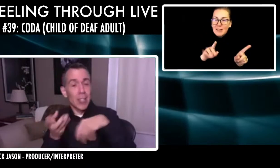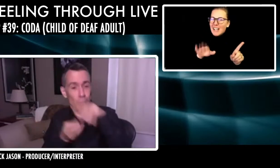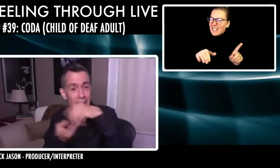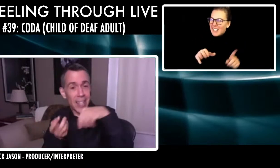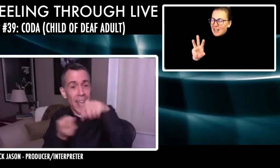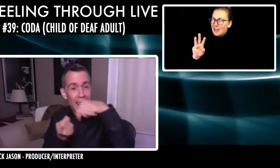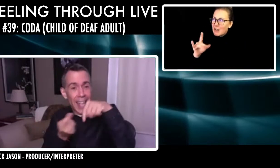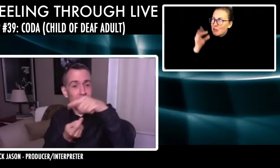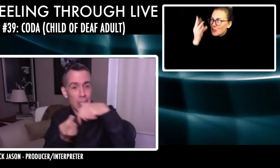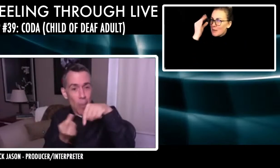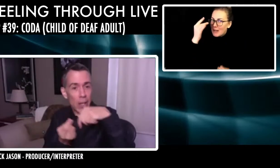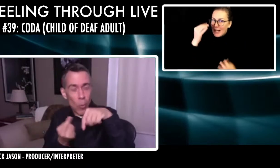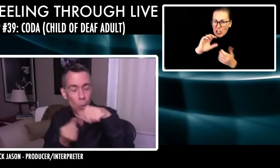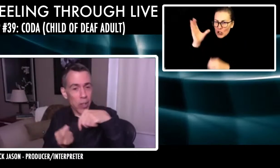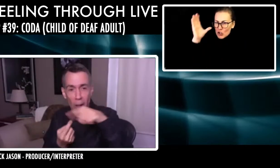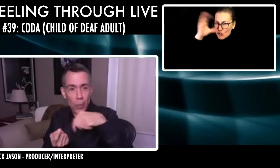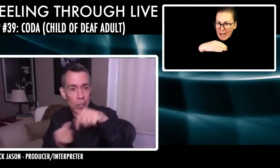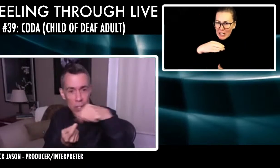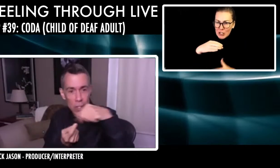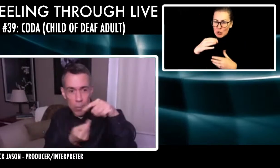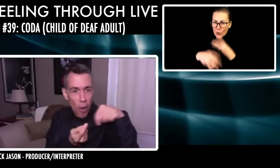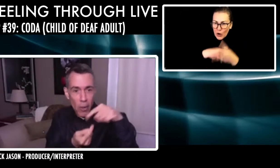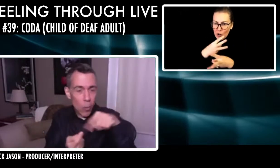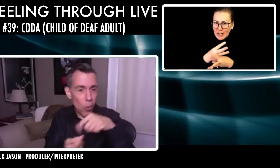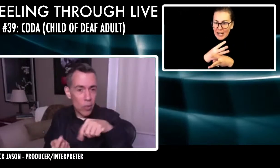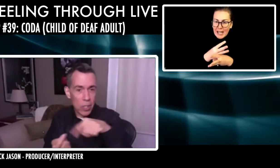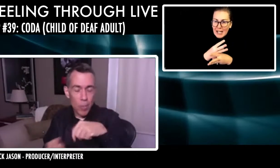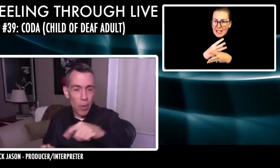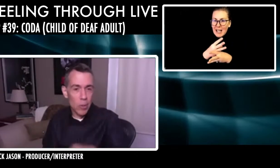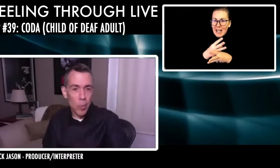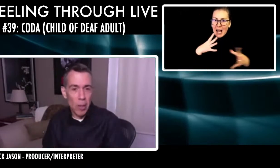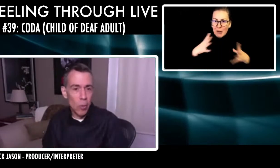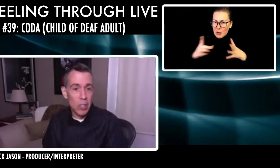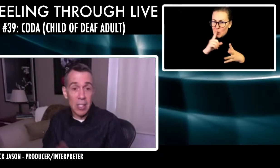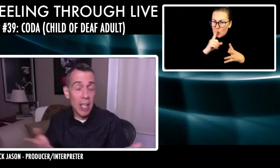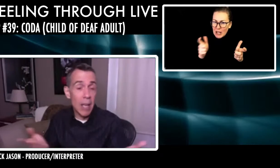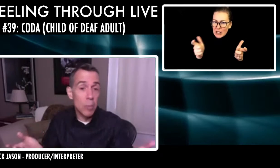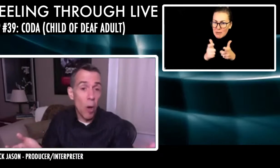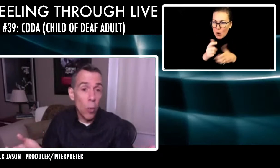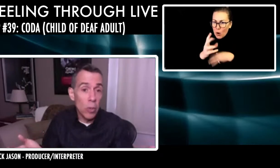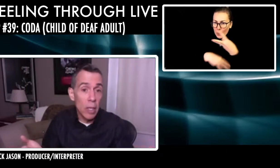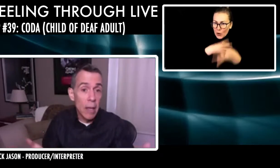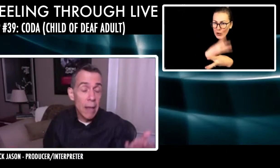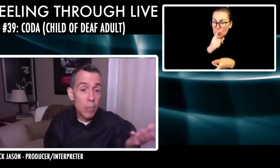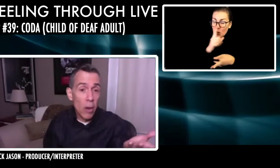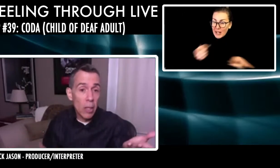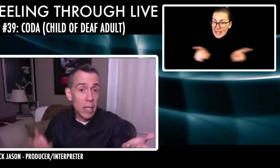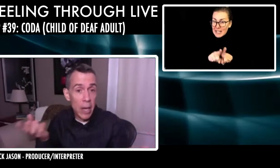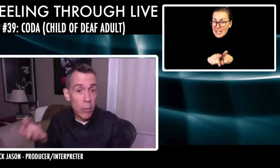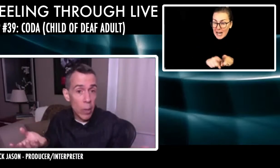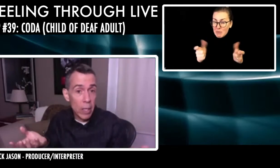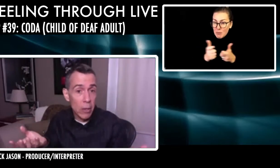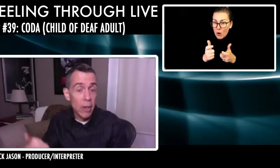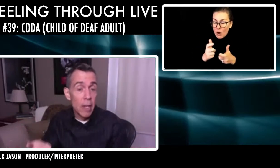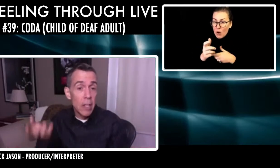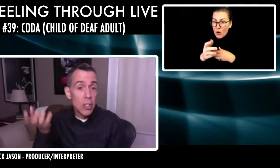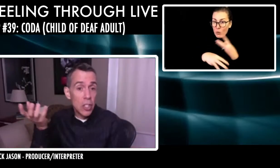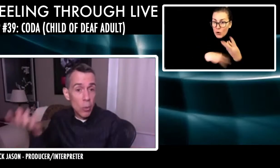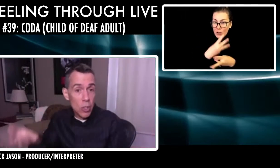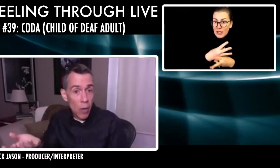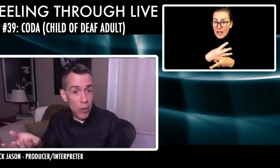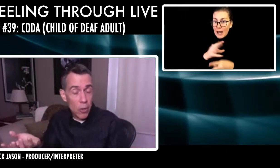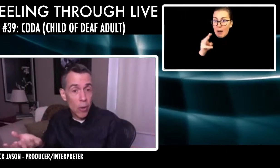it's this strange, it's a small little world. Hollywood is just small little worlds, small little worlds. It's the same small world as Marley and Henry Winkler.